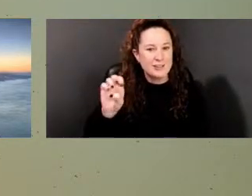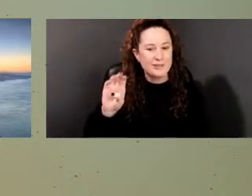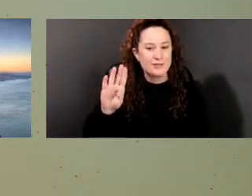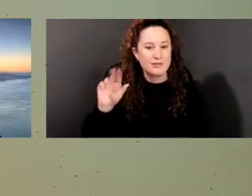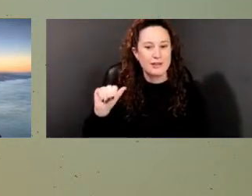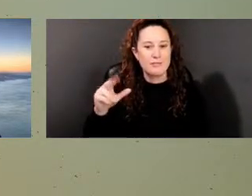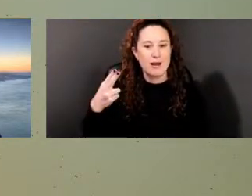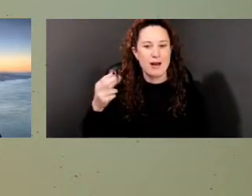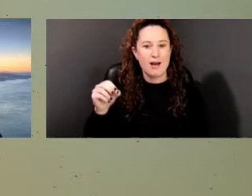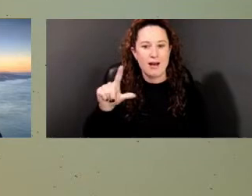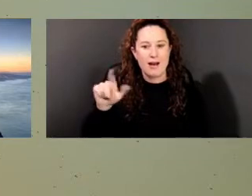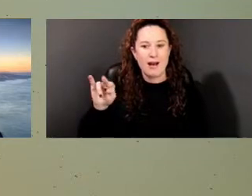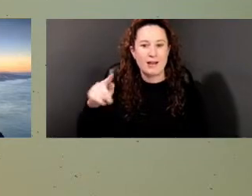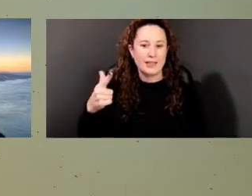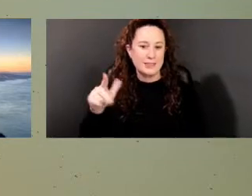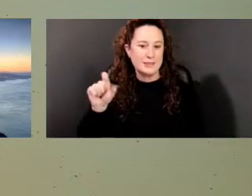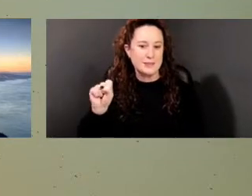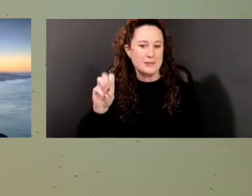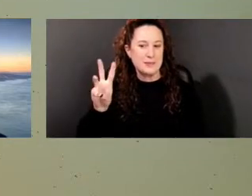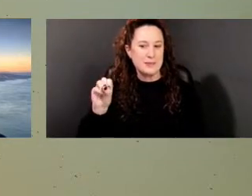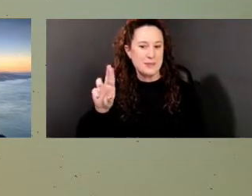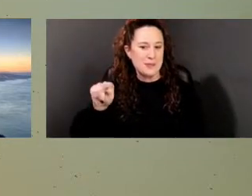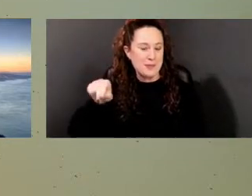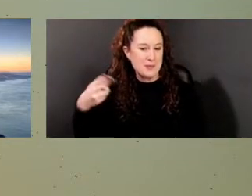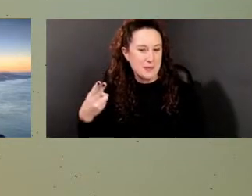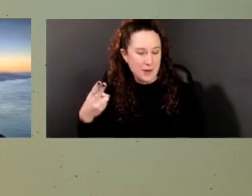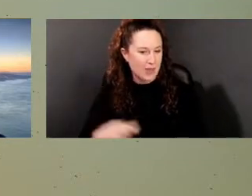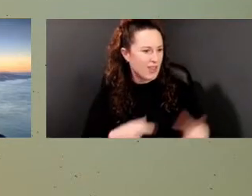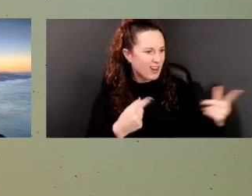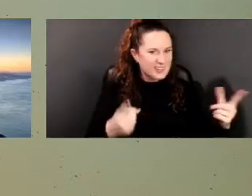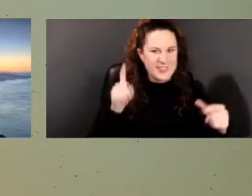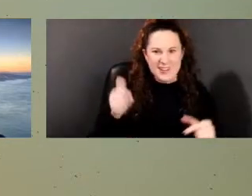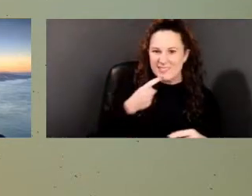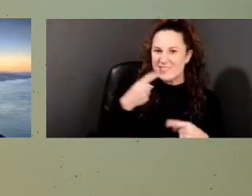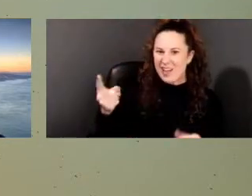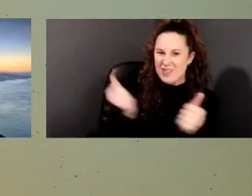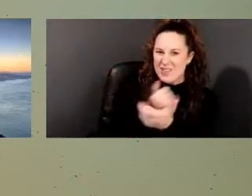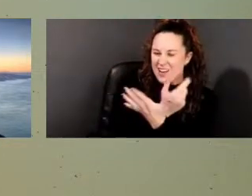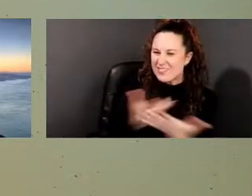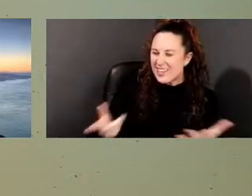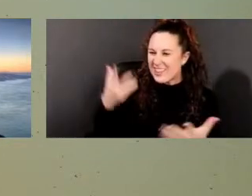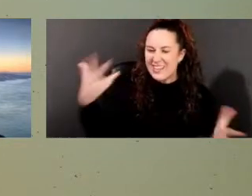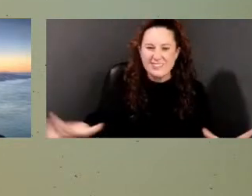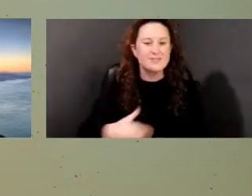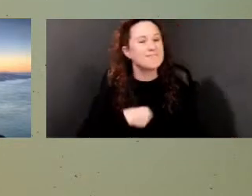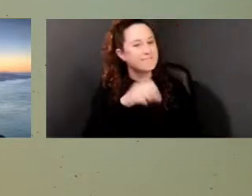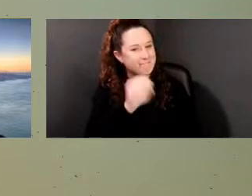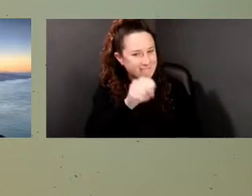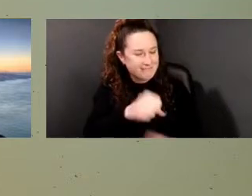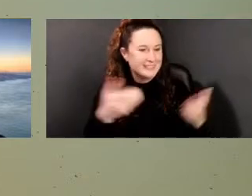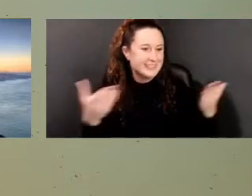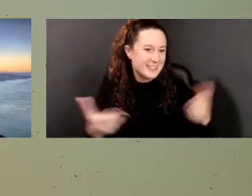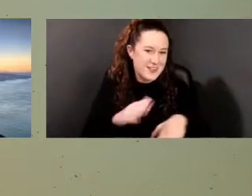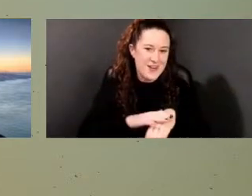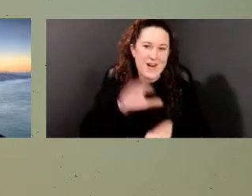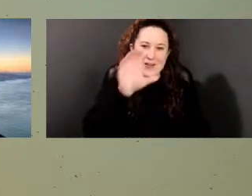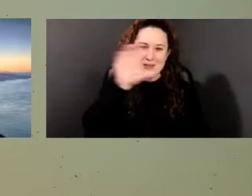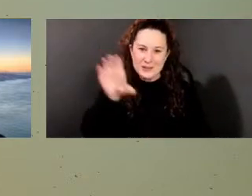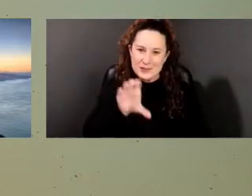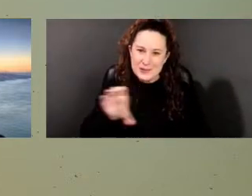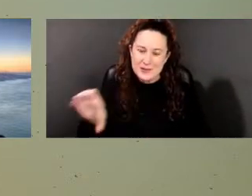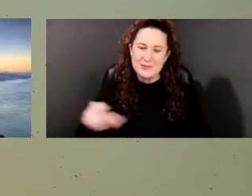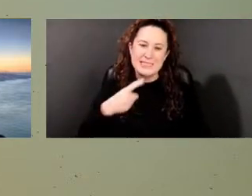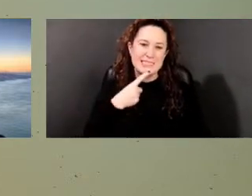She is. She's with us. She's on the phone and on the Zoom. And she just commented that it's a lot of